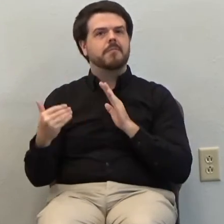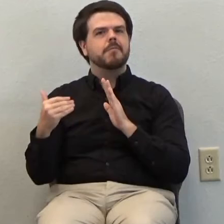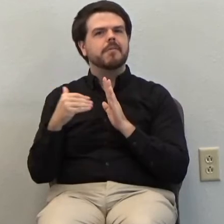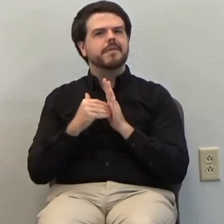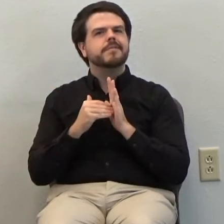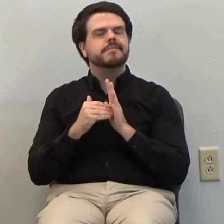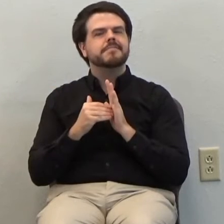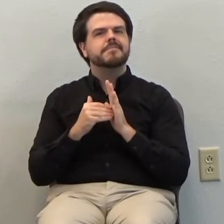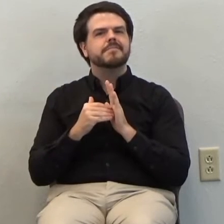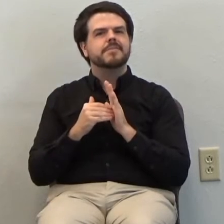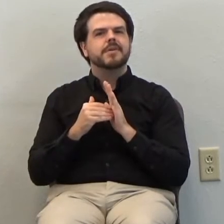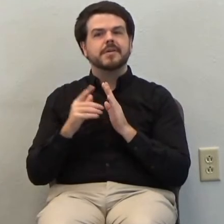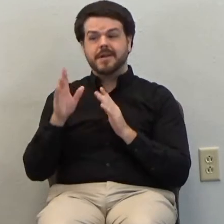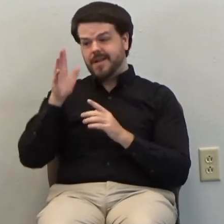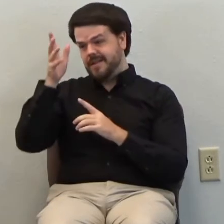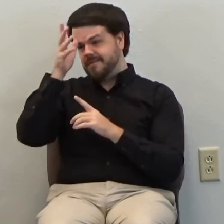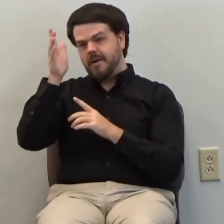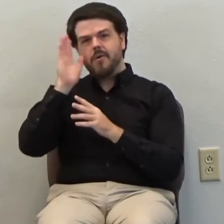spirits to see it.